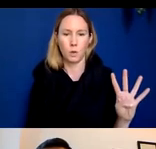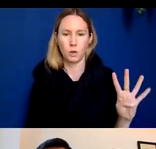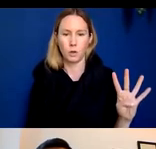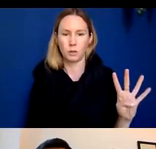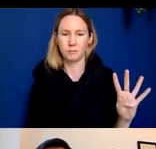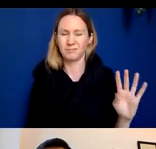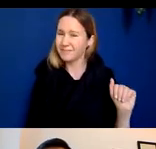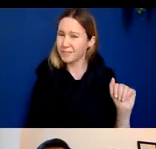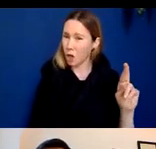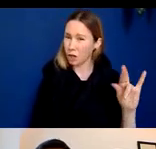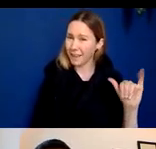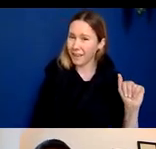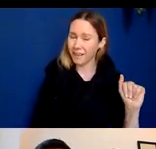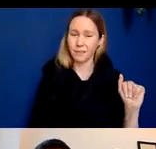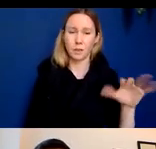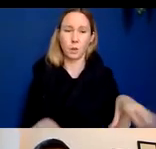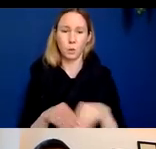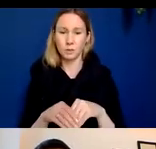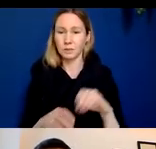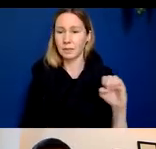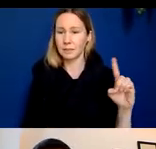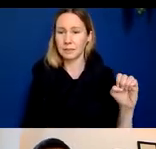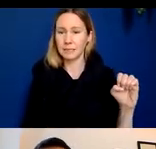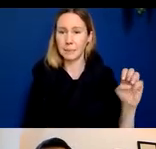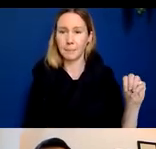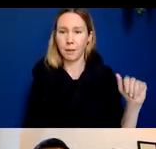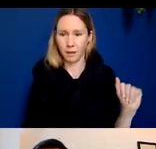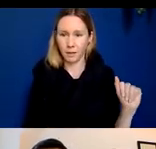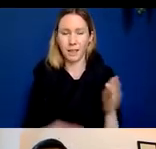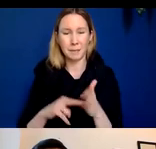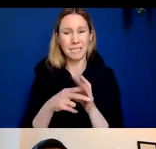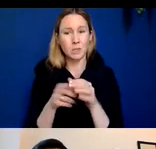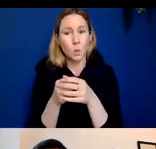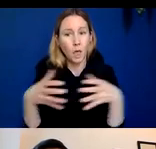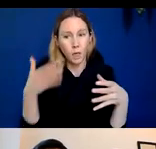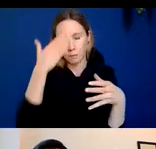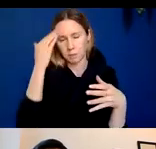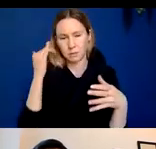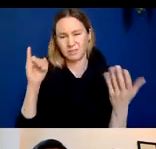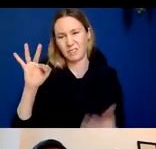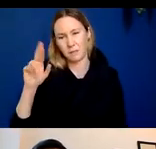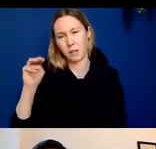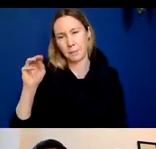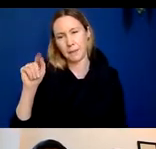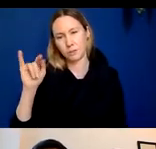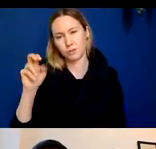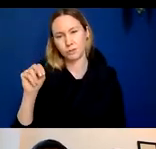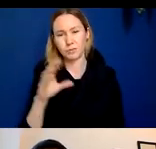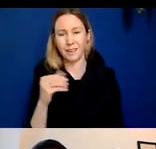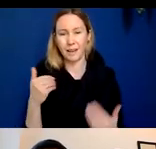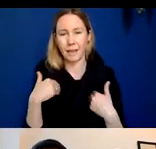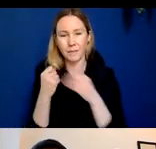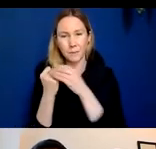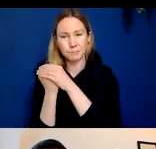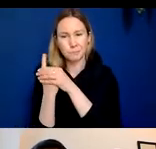say ARIA that includes edema so swelling of the brain due to the inflammation as well as little tiny hemorrhages